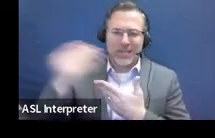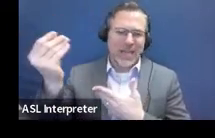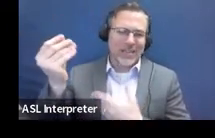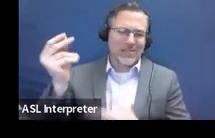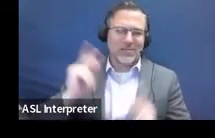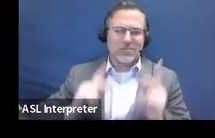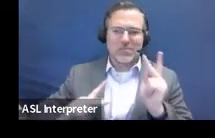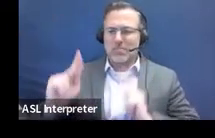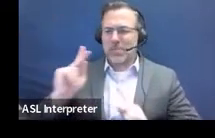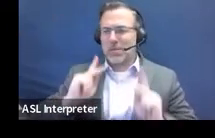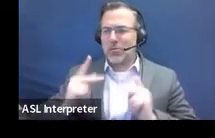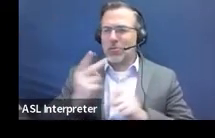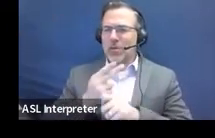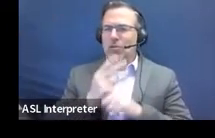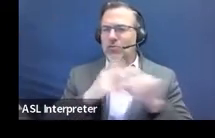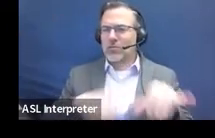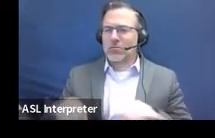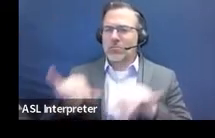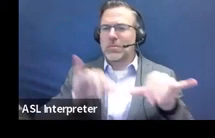systems.